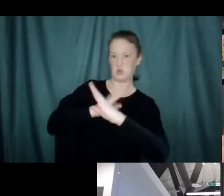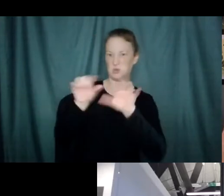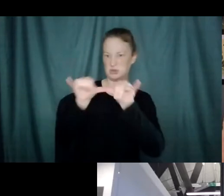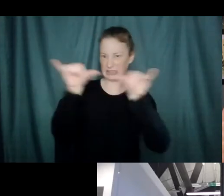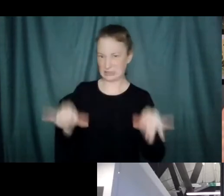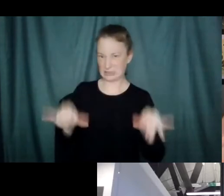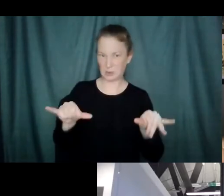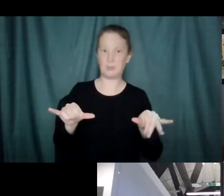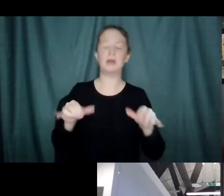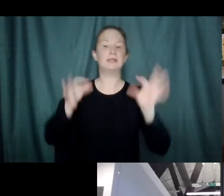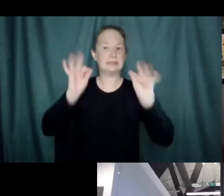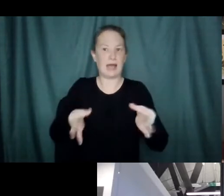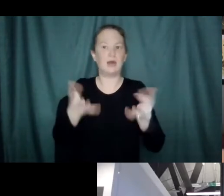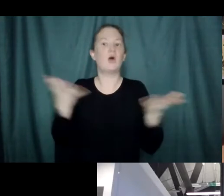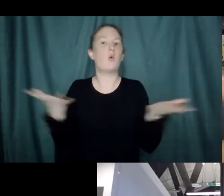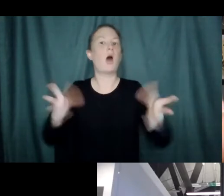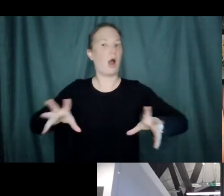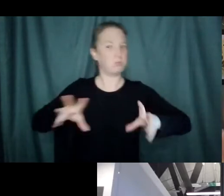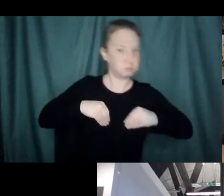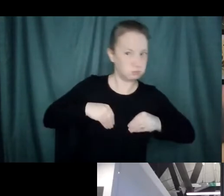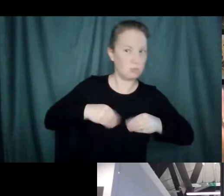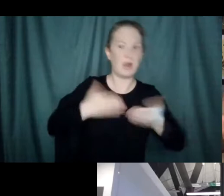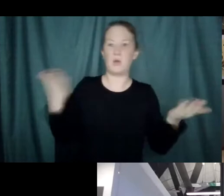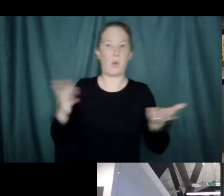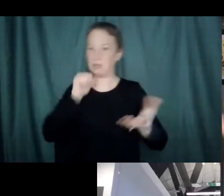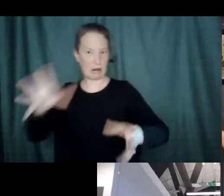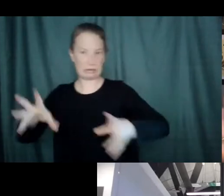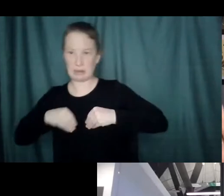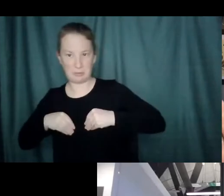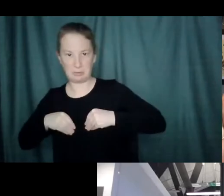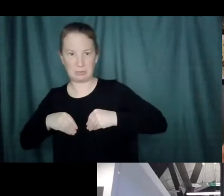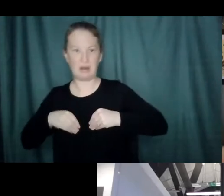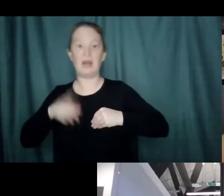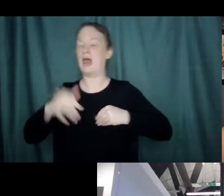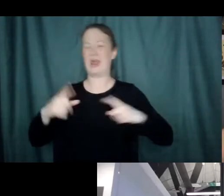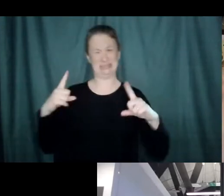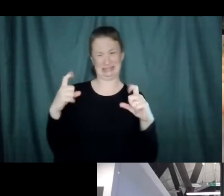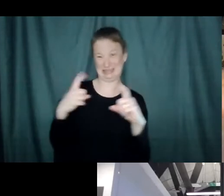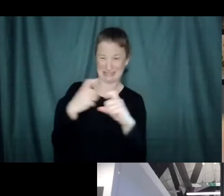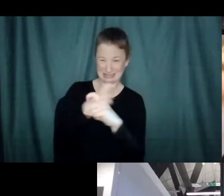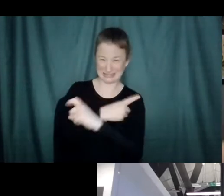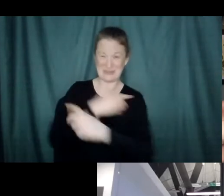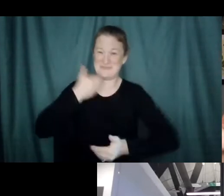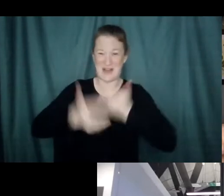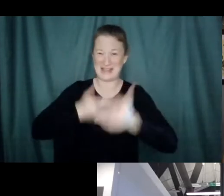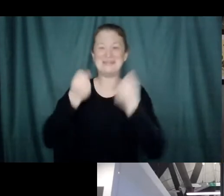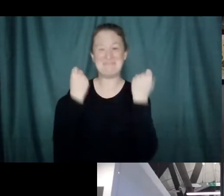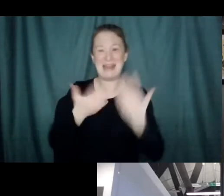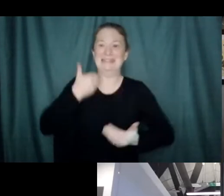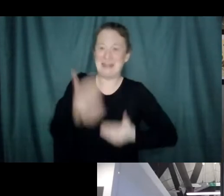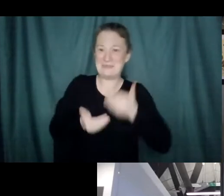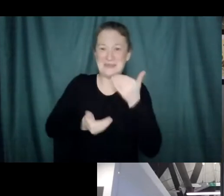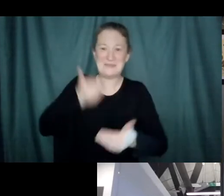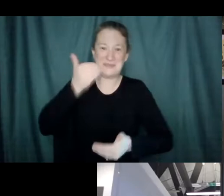be there or what shouldn't be there. And then through a huge bureaucratic cellular process of many steps checking each other, like,